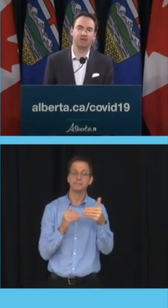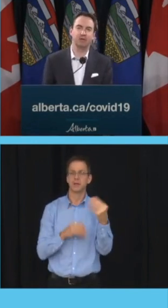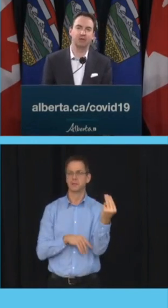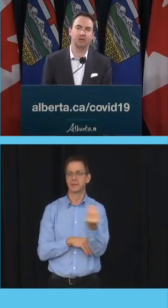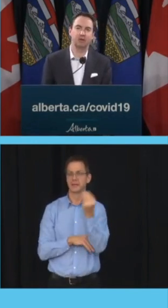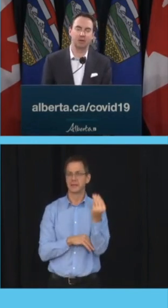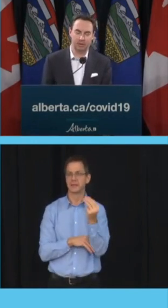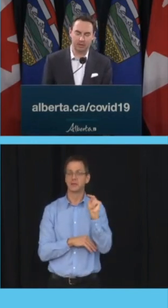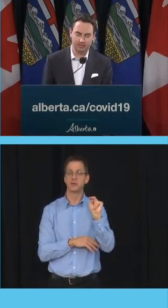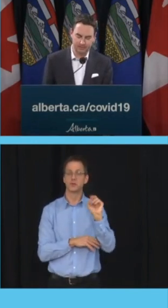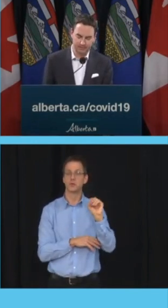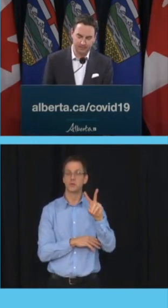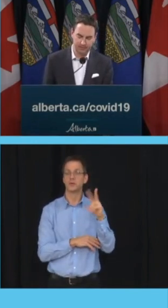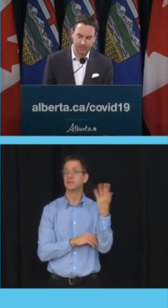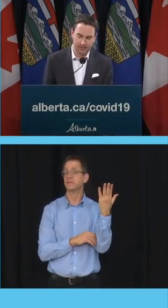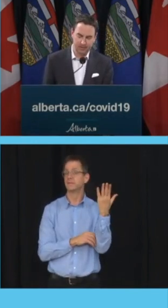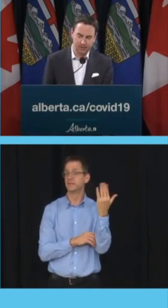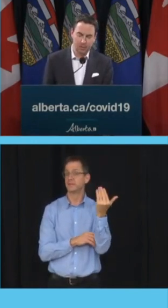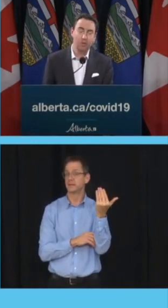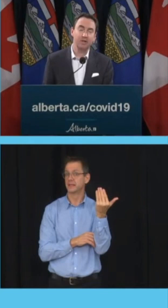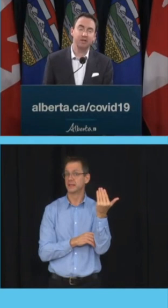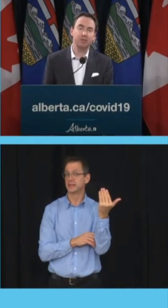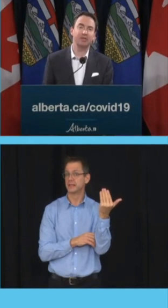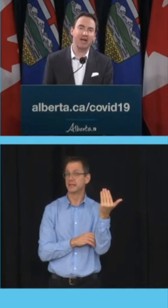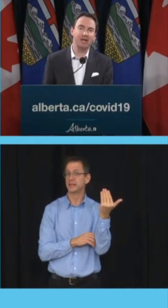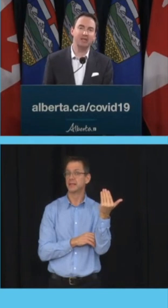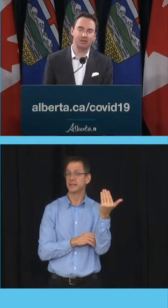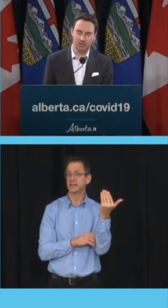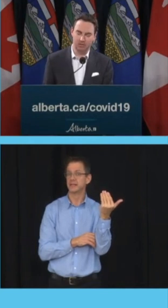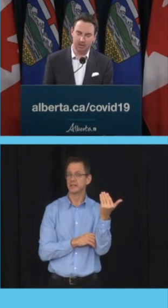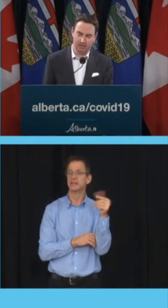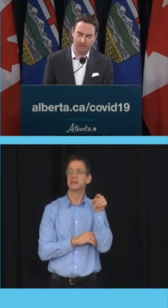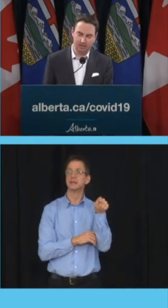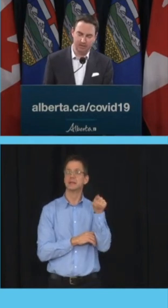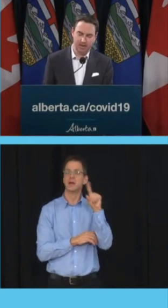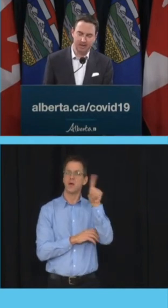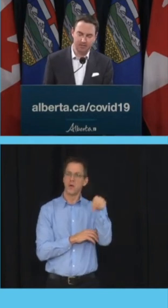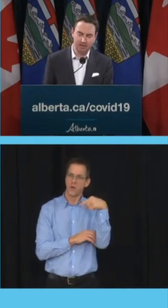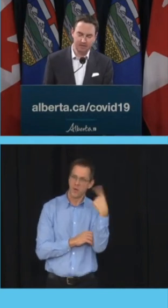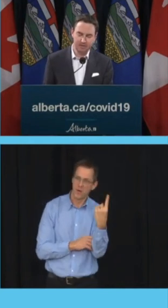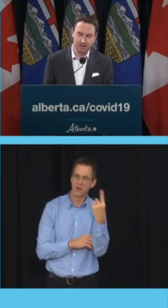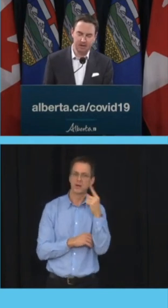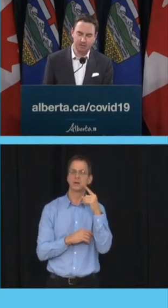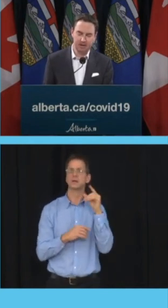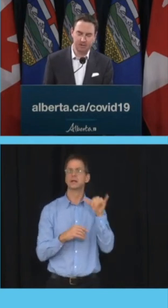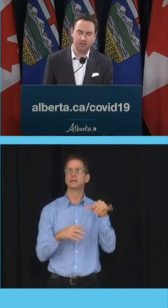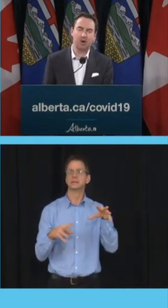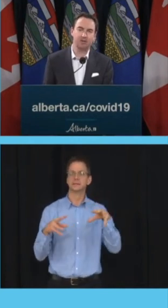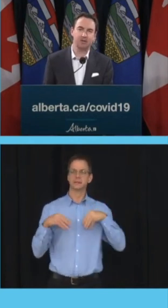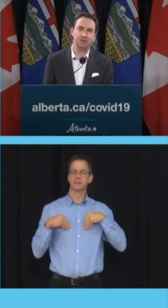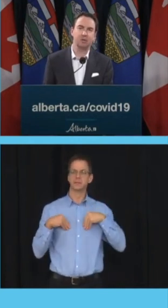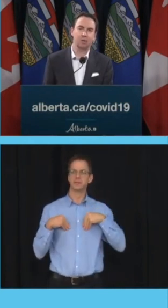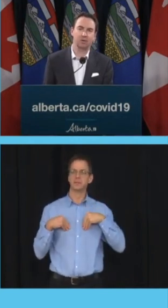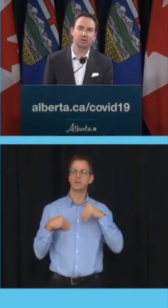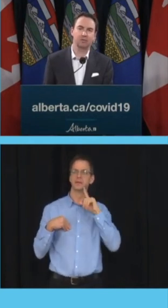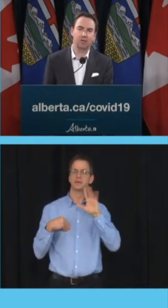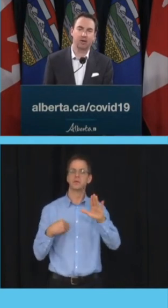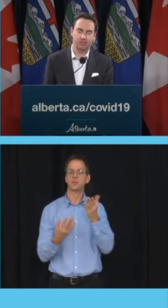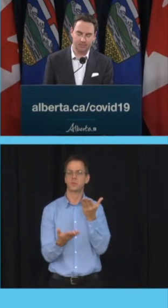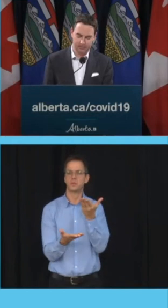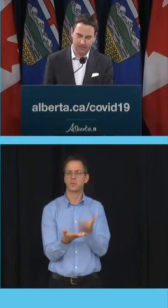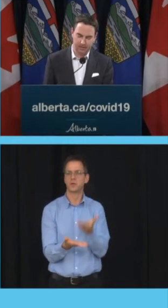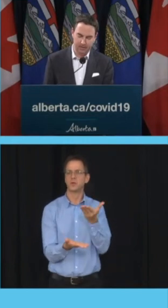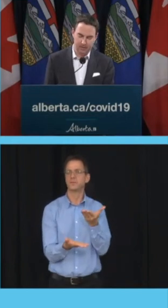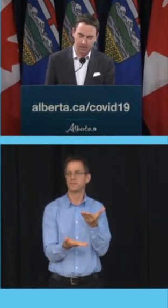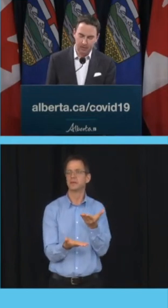proof of vaccination here in Alberta. We want to give people time to get their new record and give businesses time to make sure the